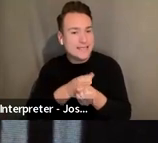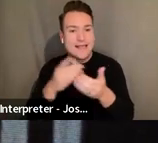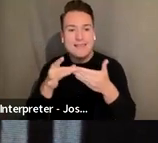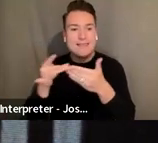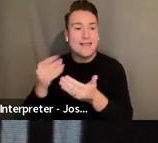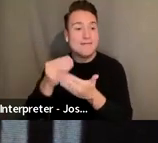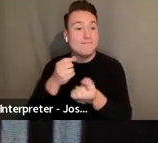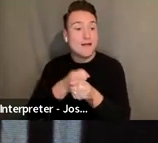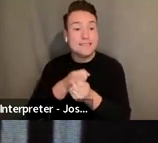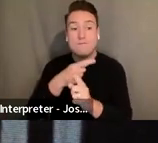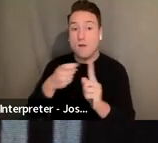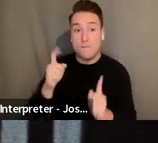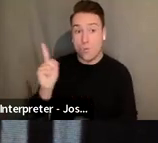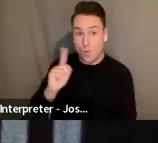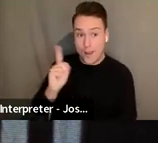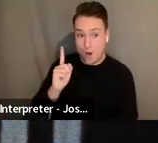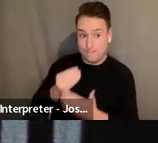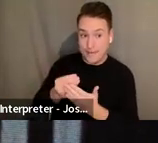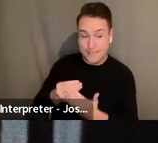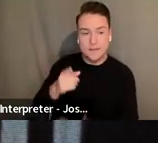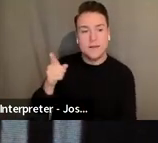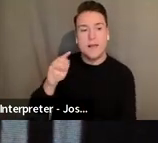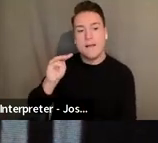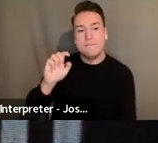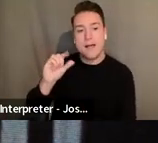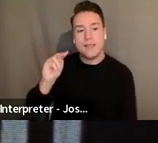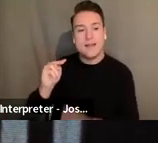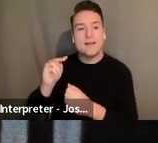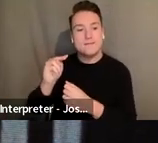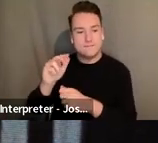Foundation and additional funding from the Doris Duke Foundation.